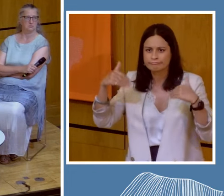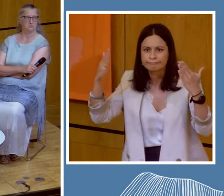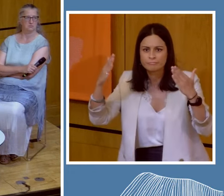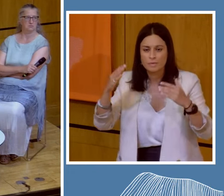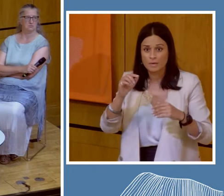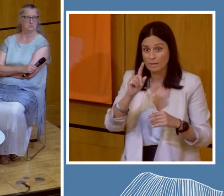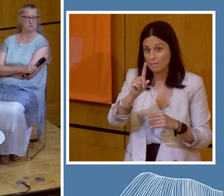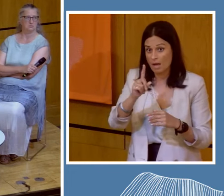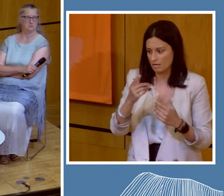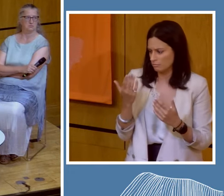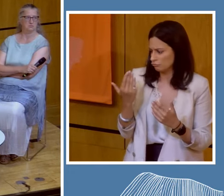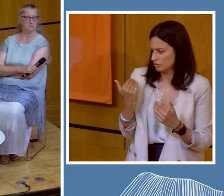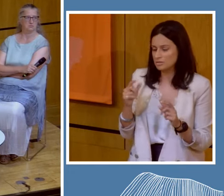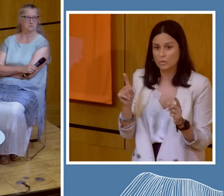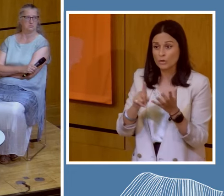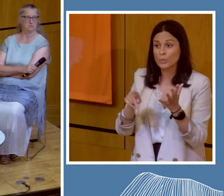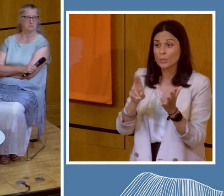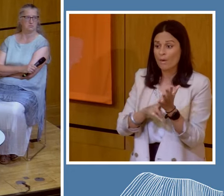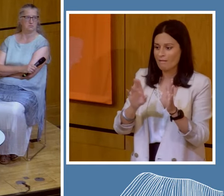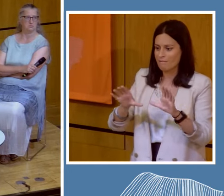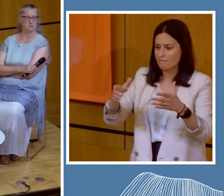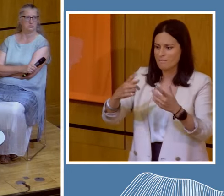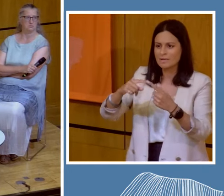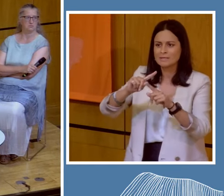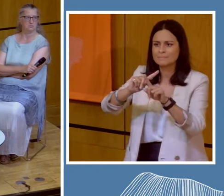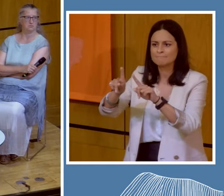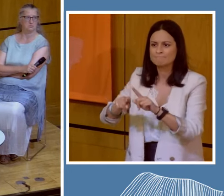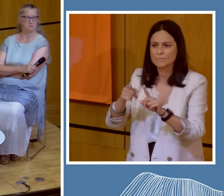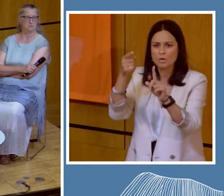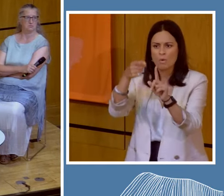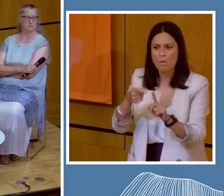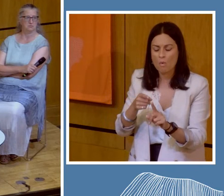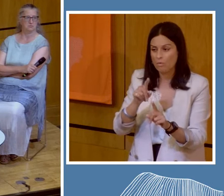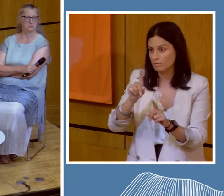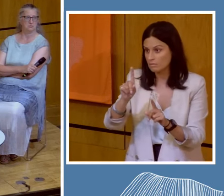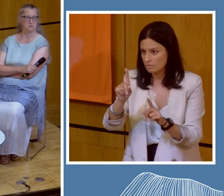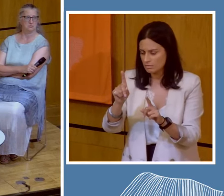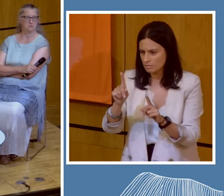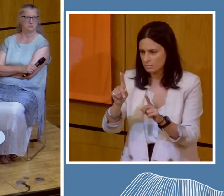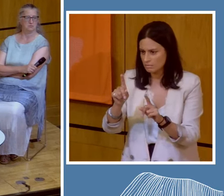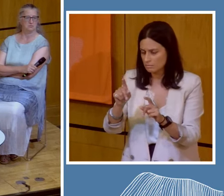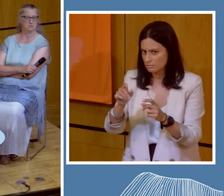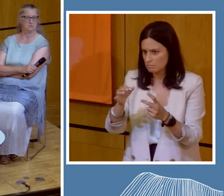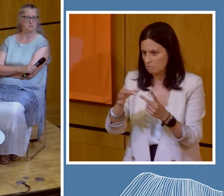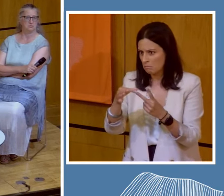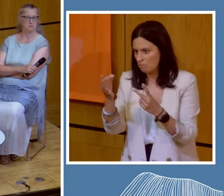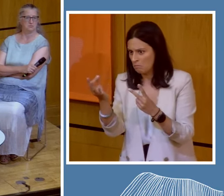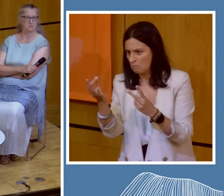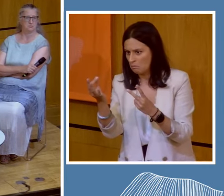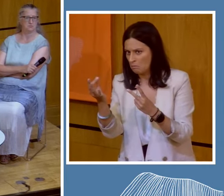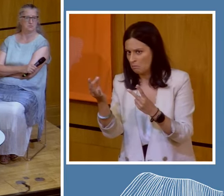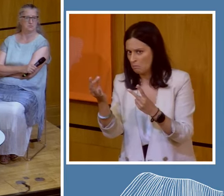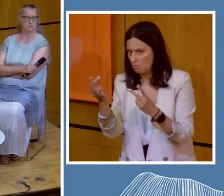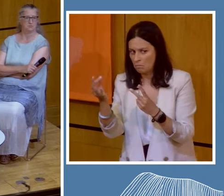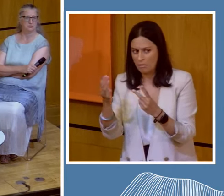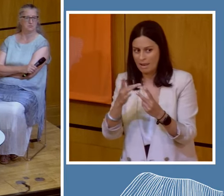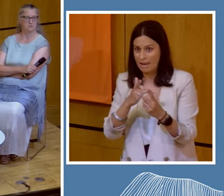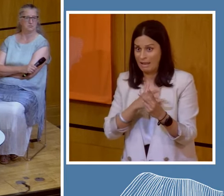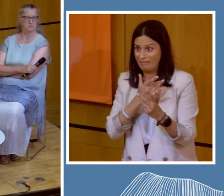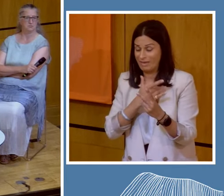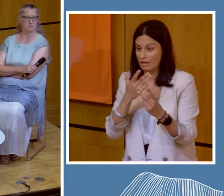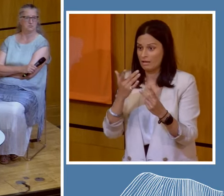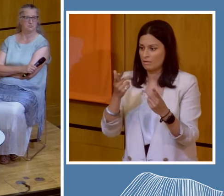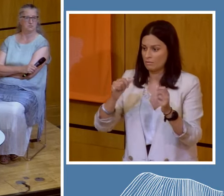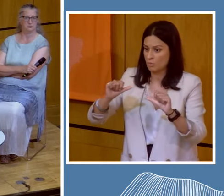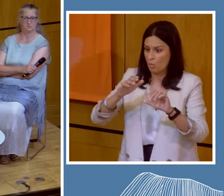But recently, the UN has these different goals. But really, is there an alternative not to raising the standard of living